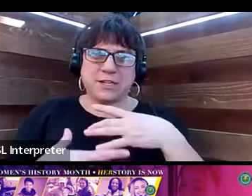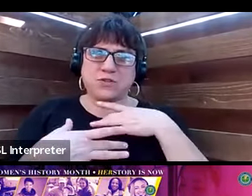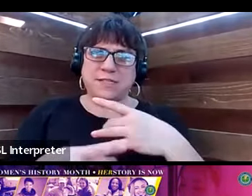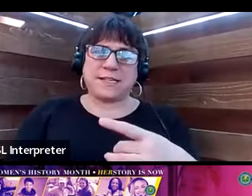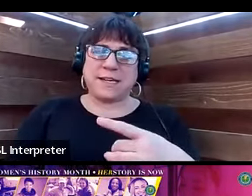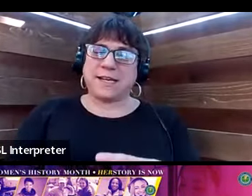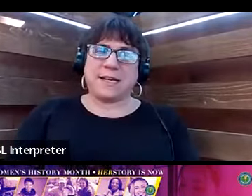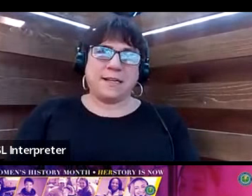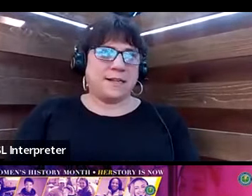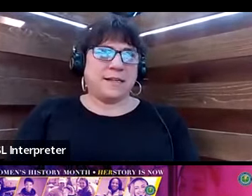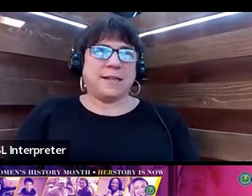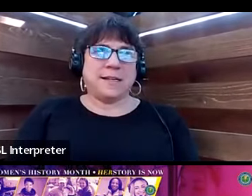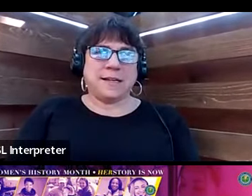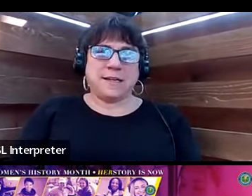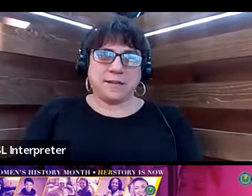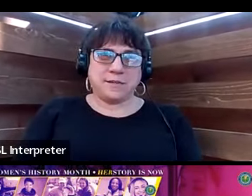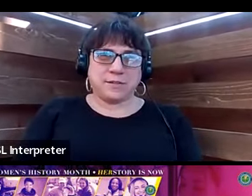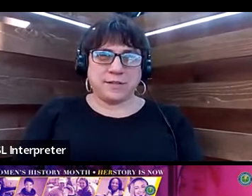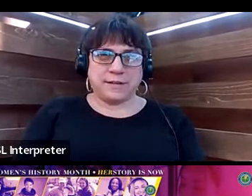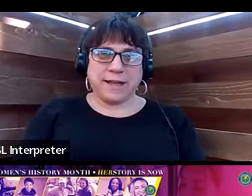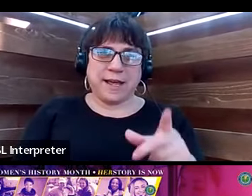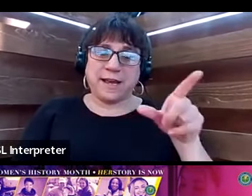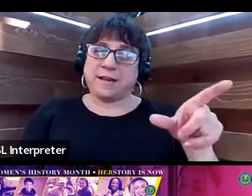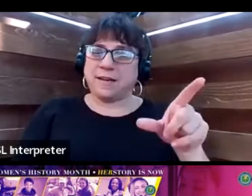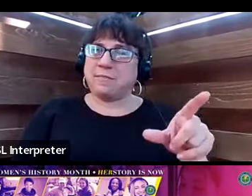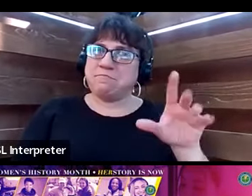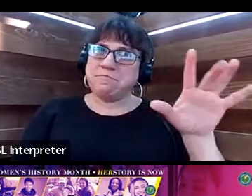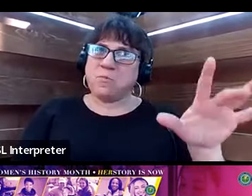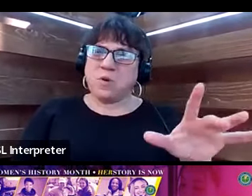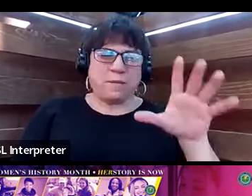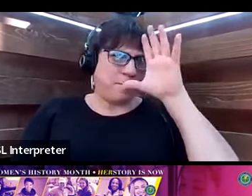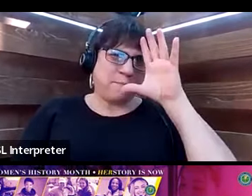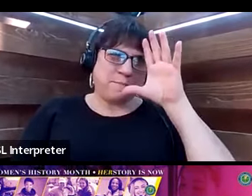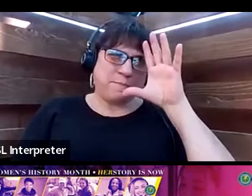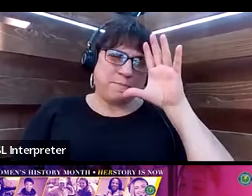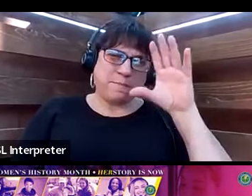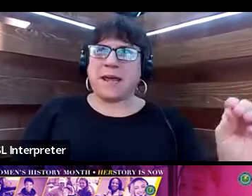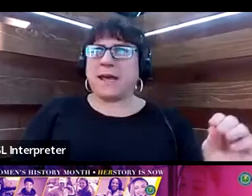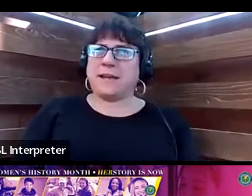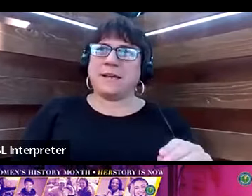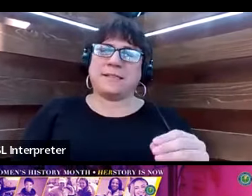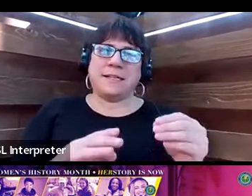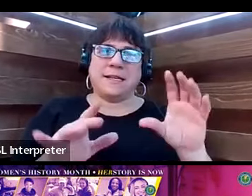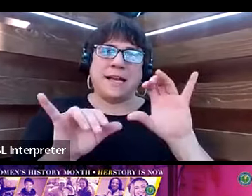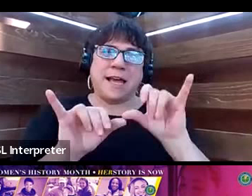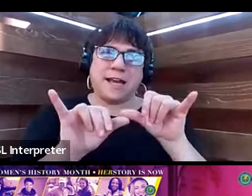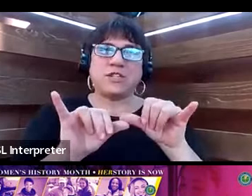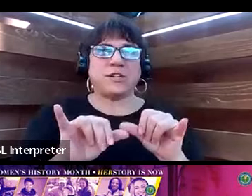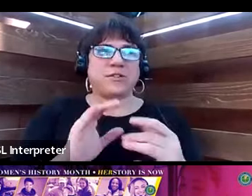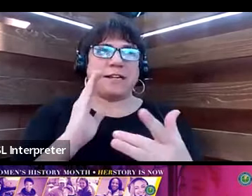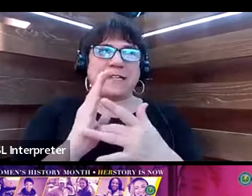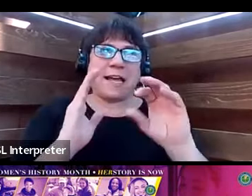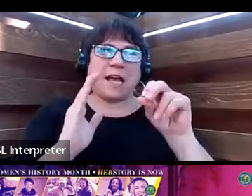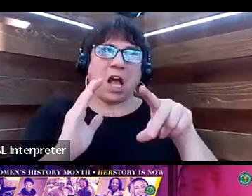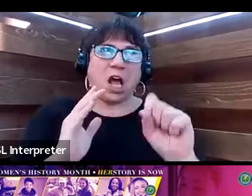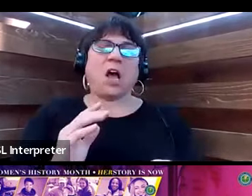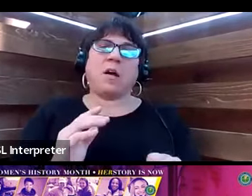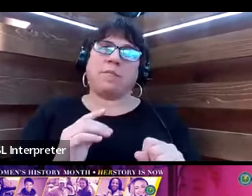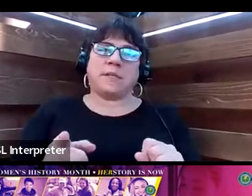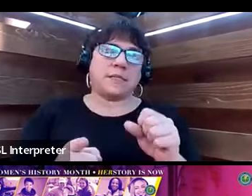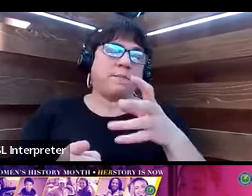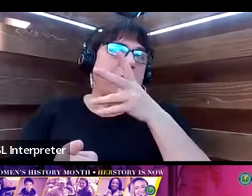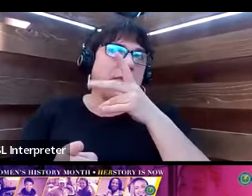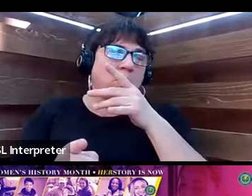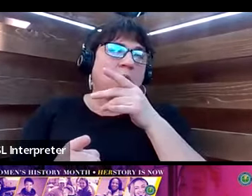actually enlightened other people. That poor gentleman, he's an engineer in tech ops, and his mother was Japanese and left his dad.